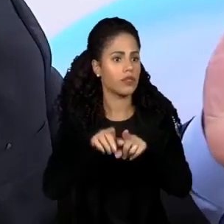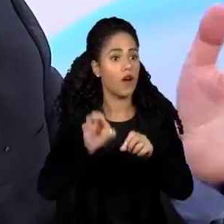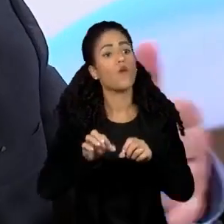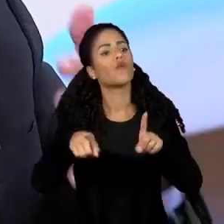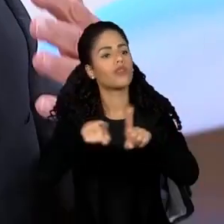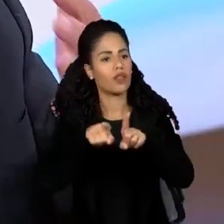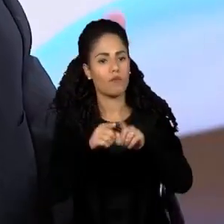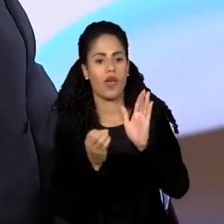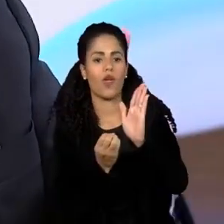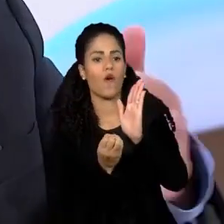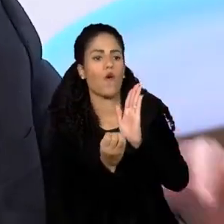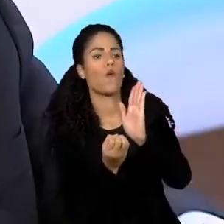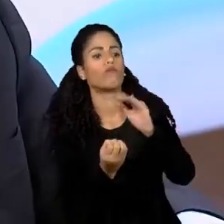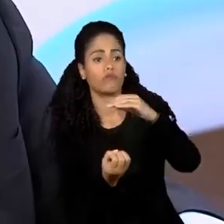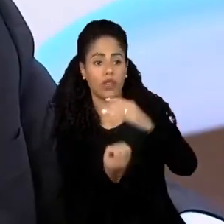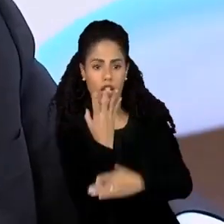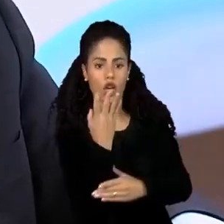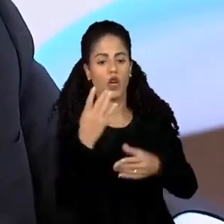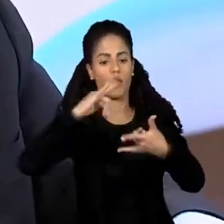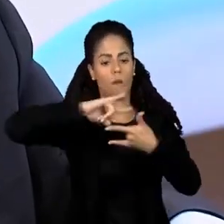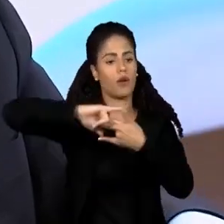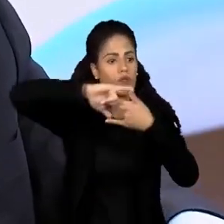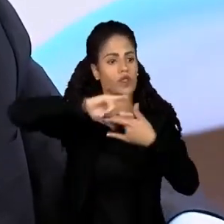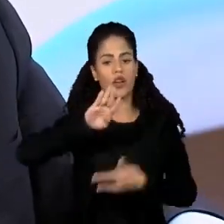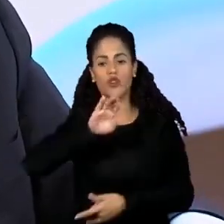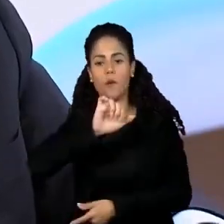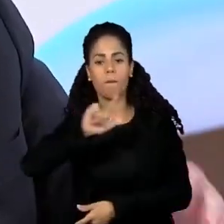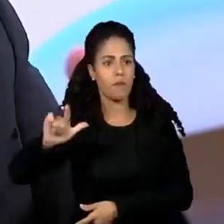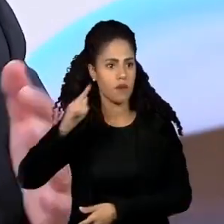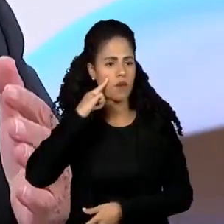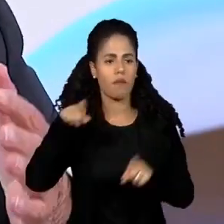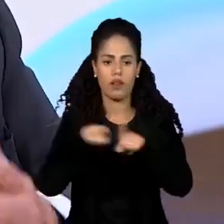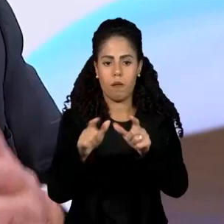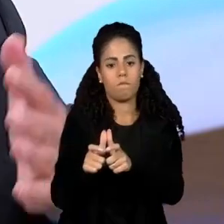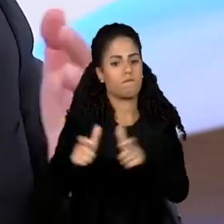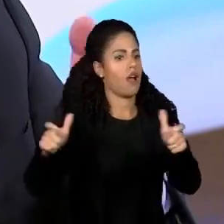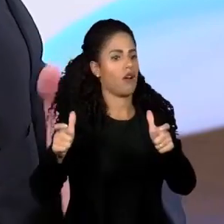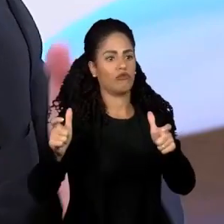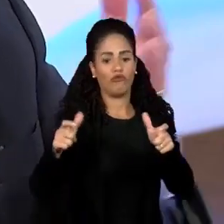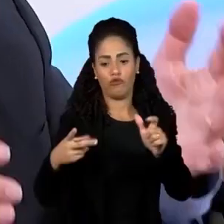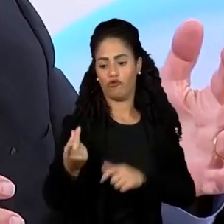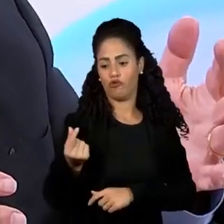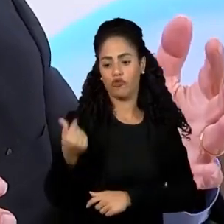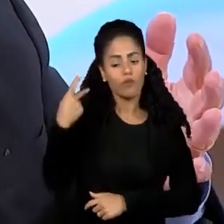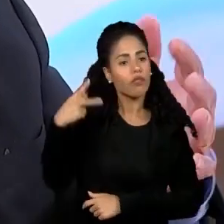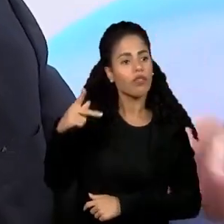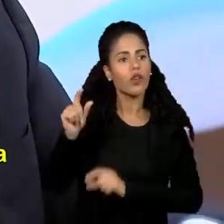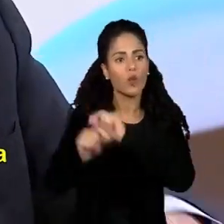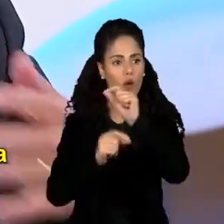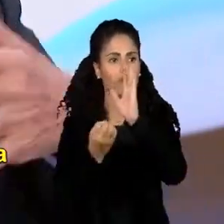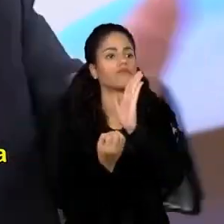money by innovation, but most of his money came by creating a monopoly.